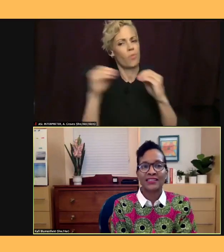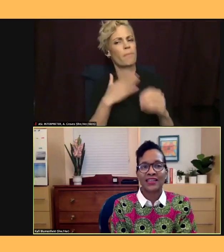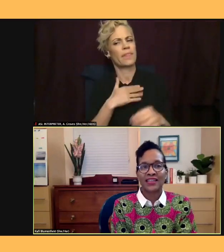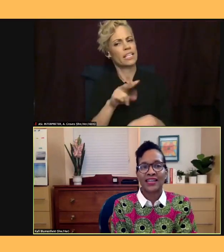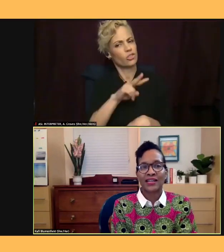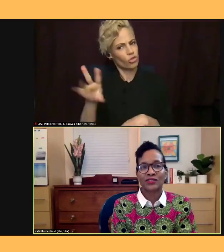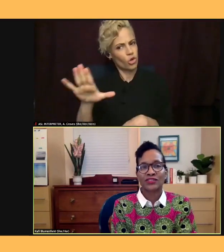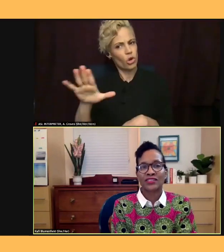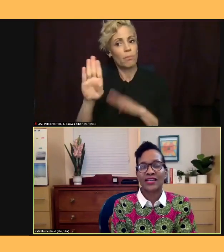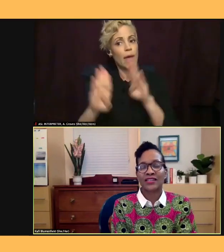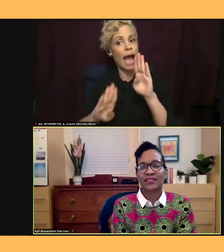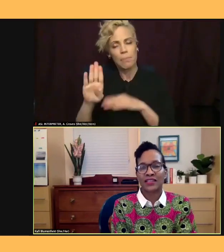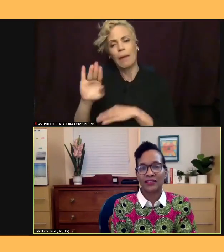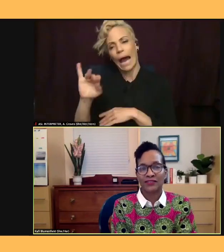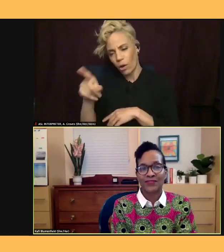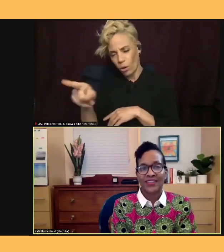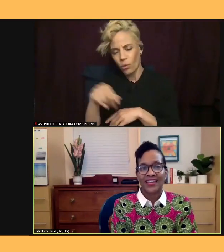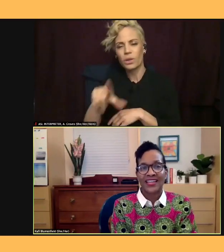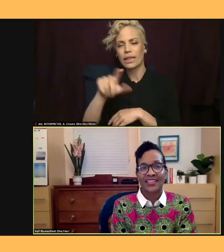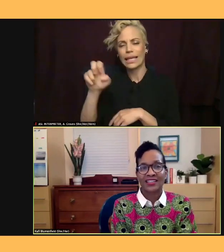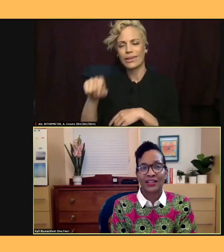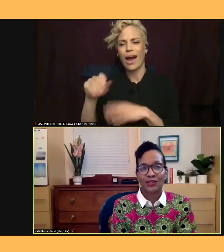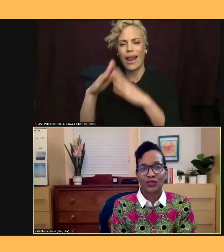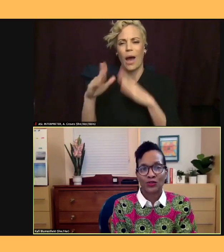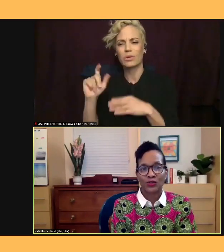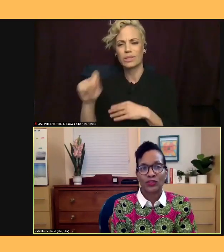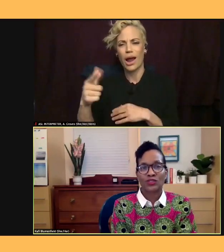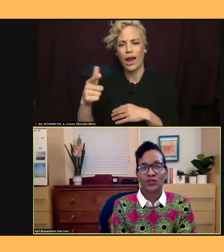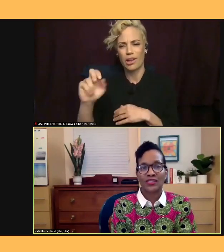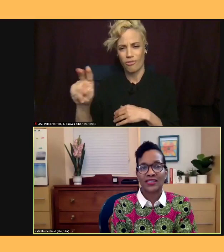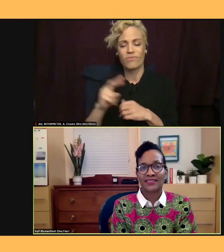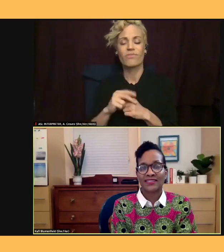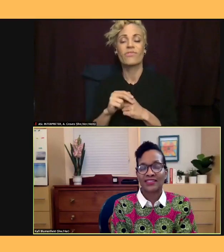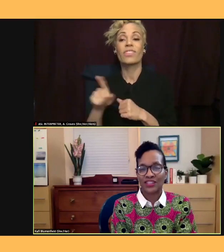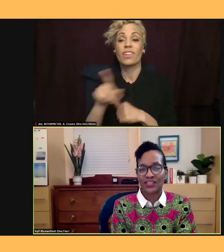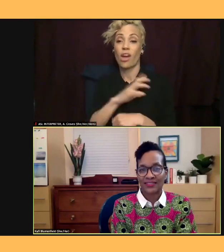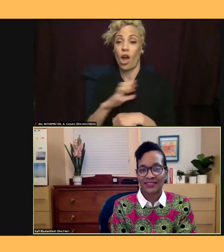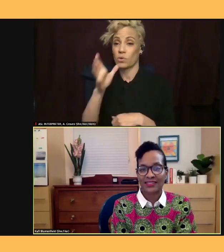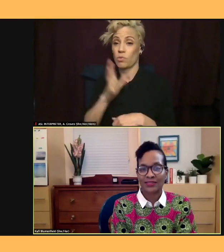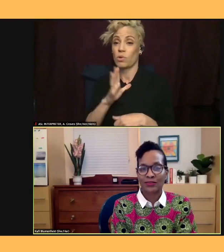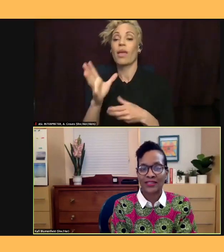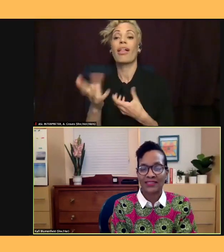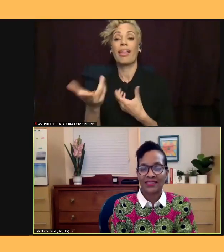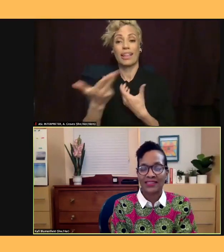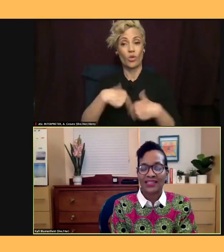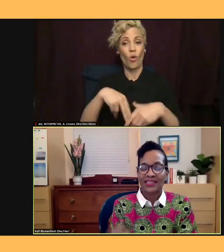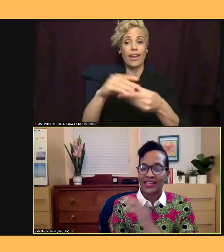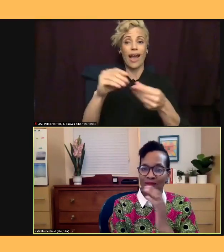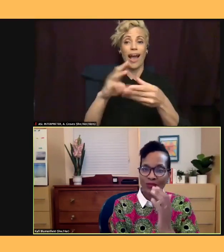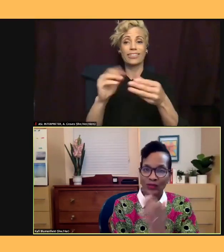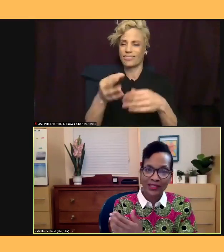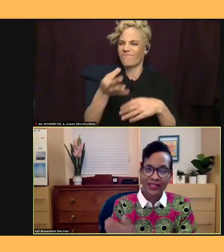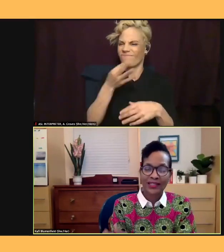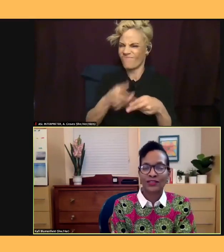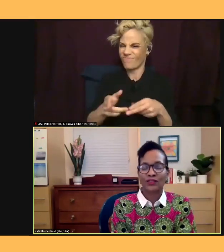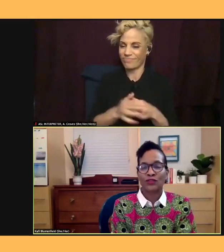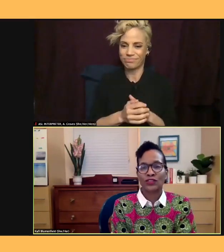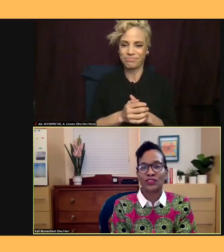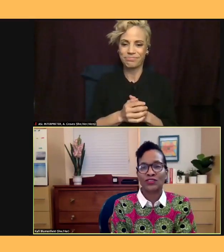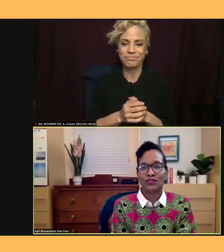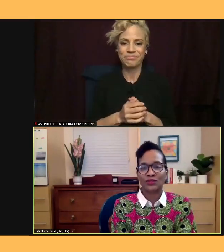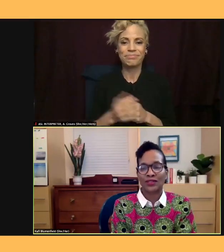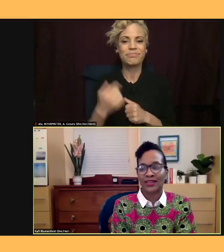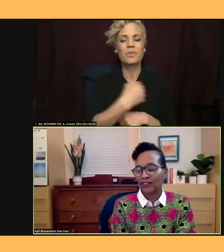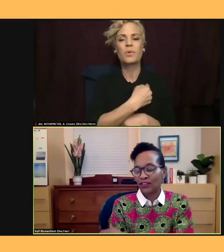.gov, and the Congresswoman will be joining us in just a little bit, and we look forward to having